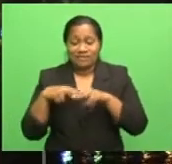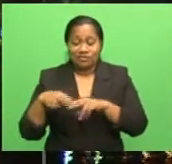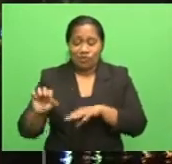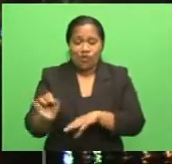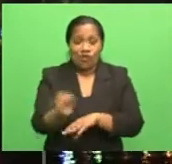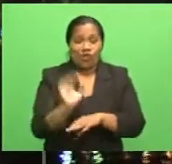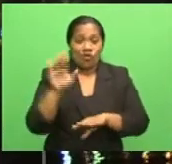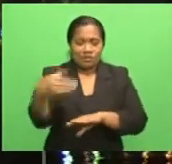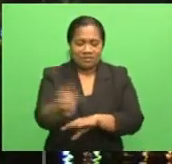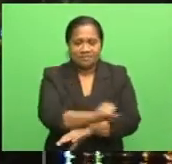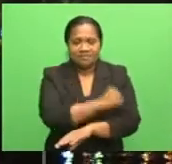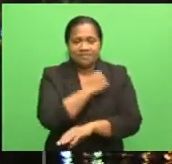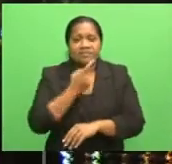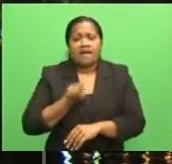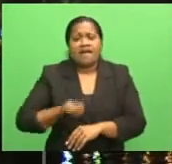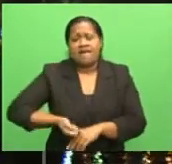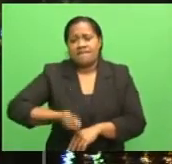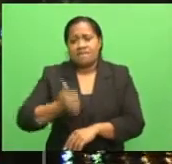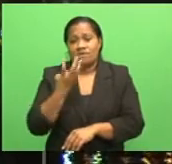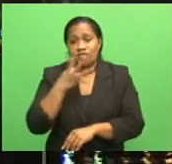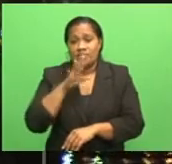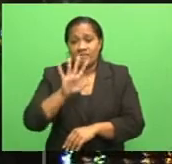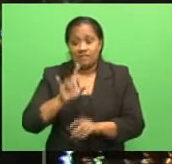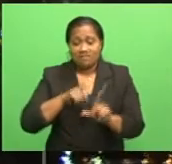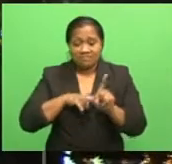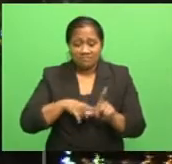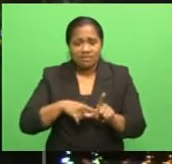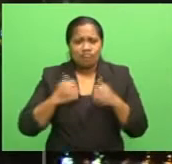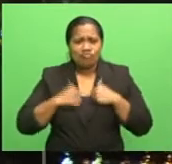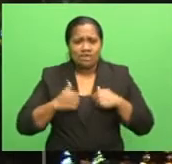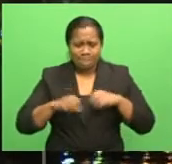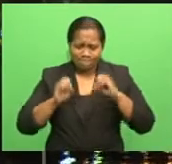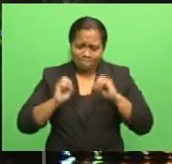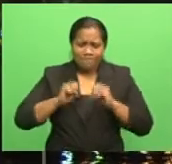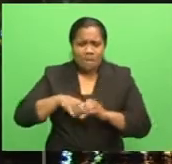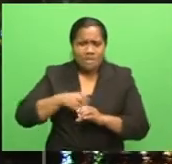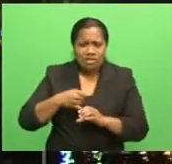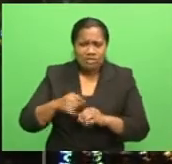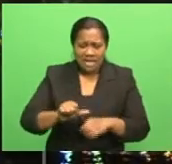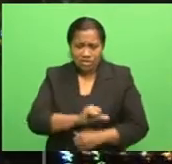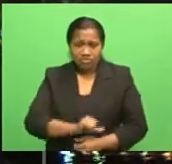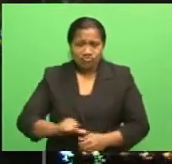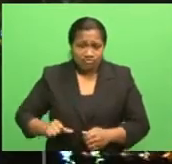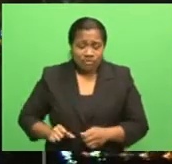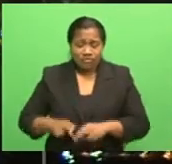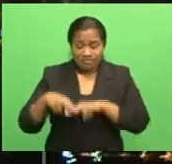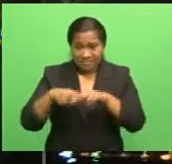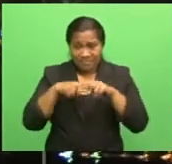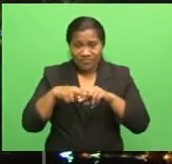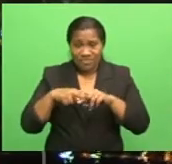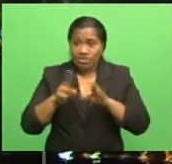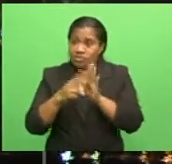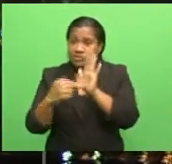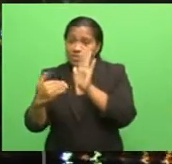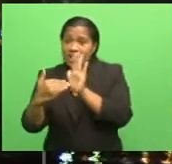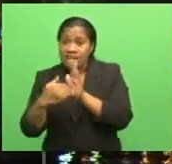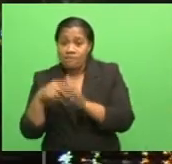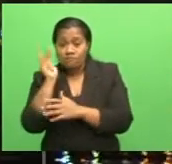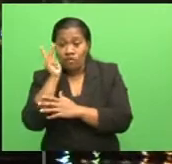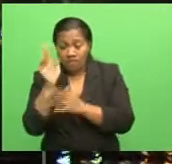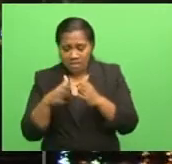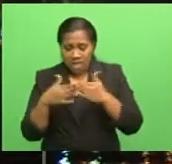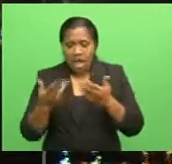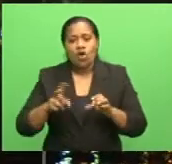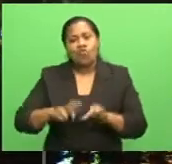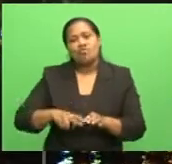After 45 years of practicing and teaching medicine and surgery in Fiji and New Zealand, Professor McCaig is now retired